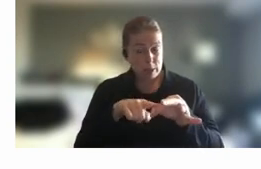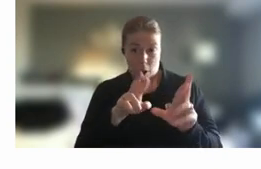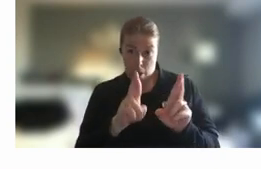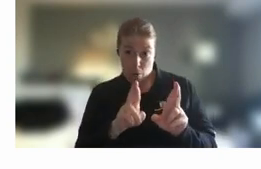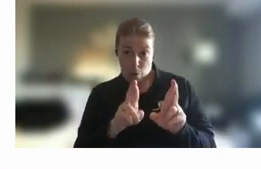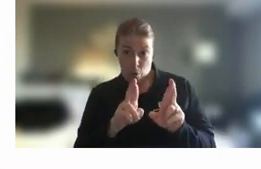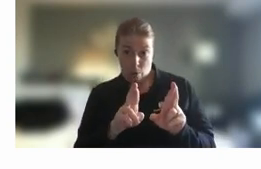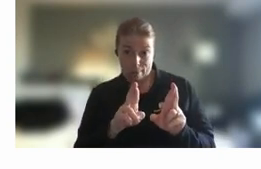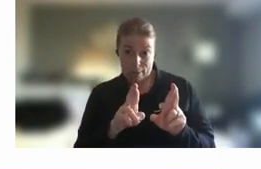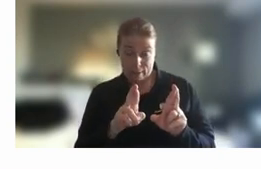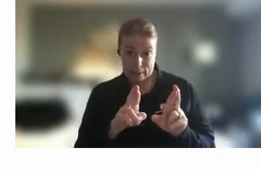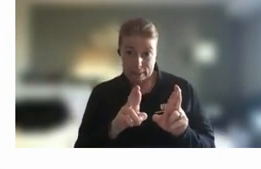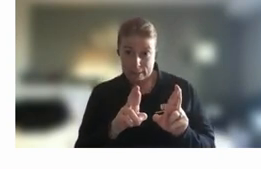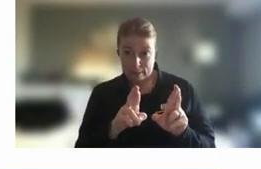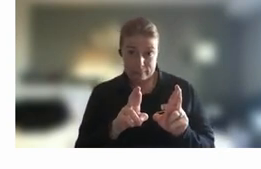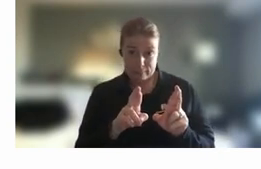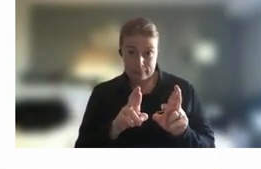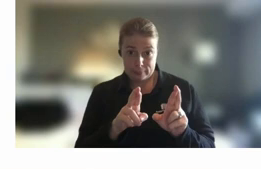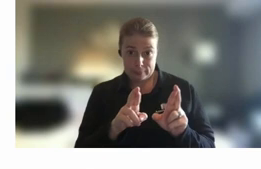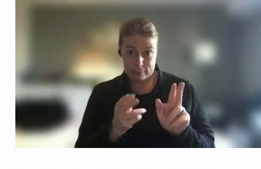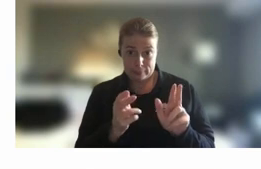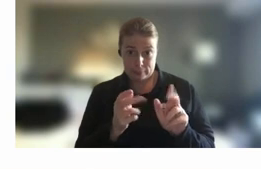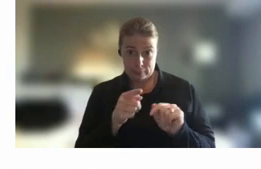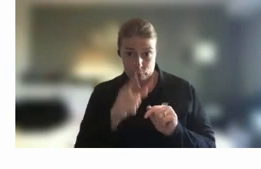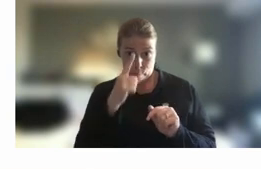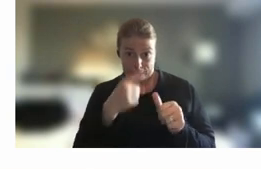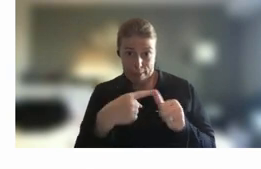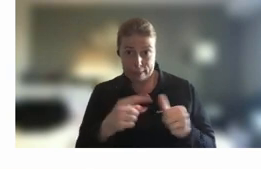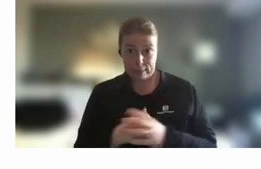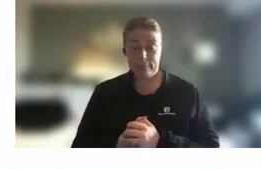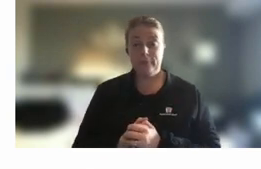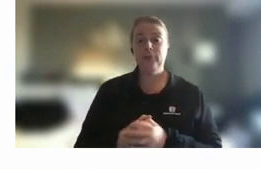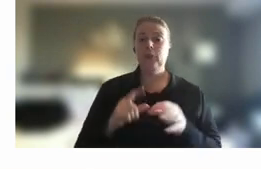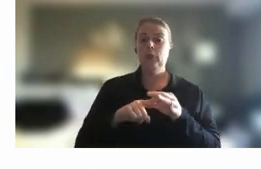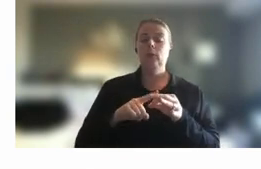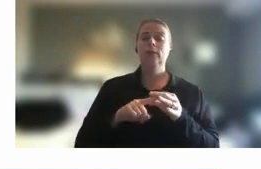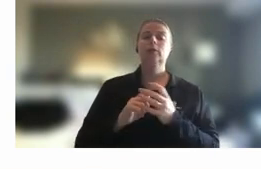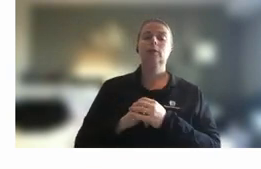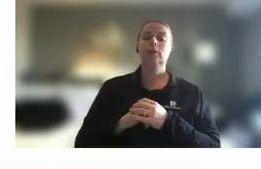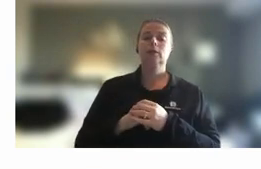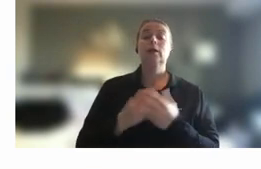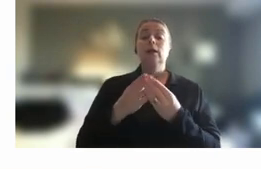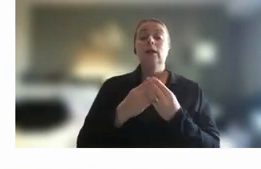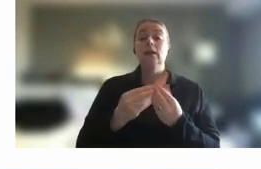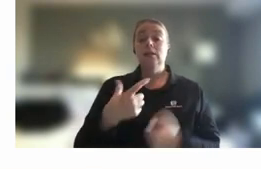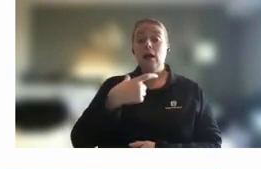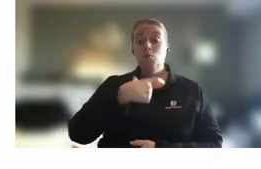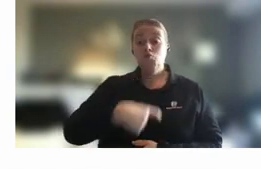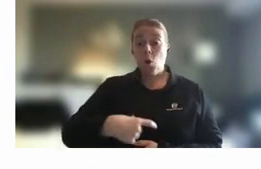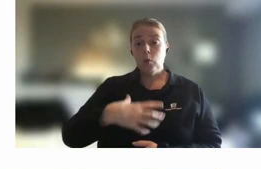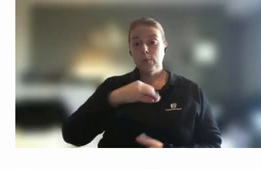can um uh switch to you the question is obviously some positions need to be centralized